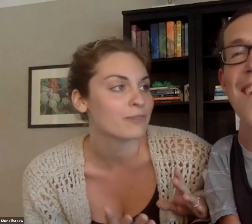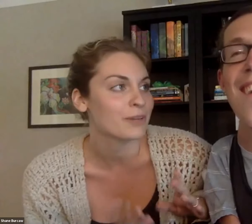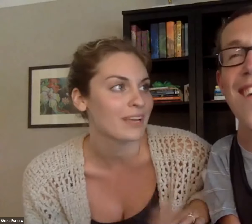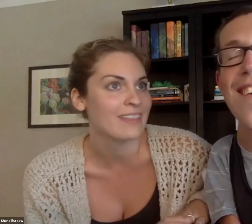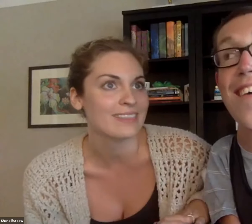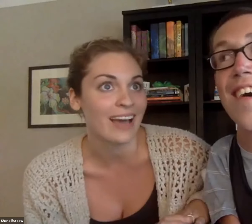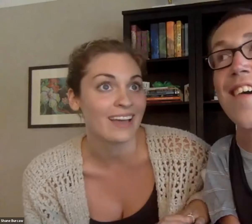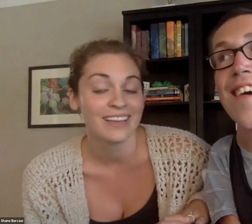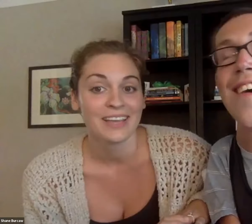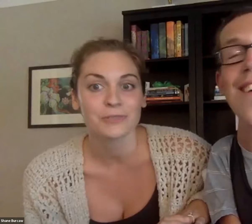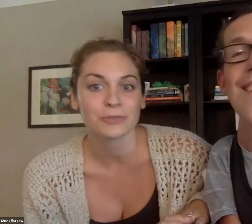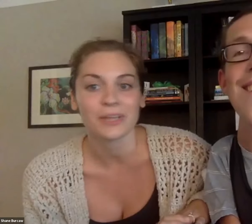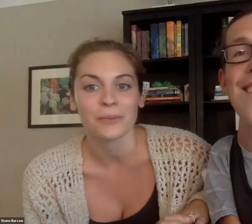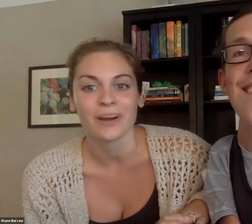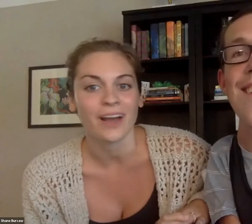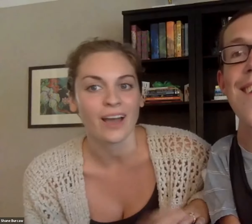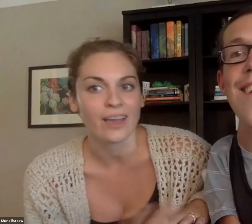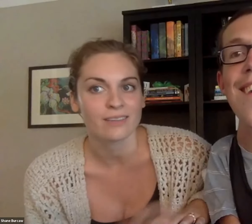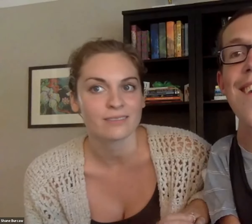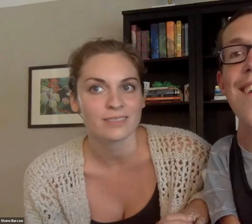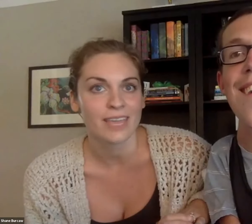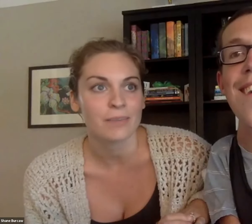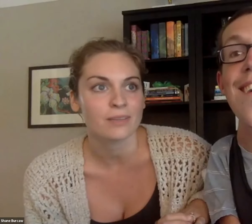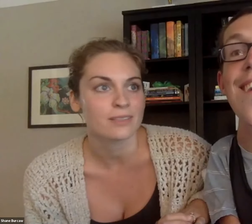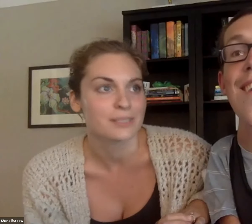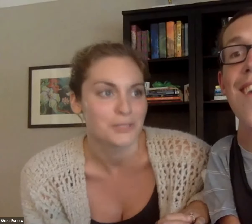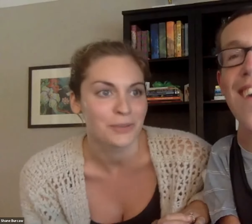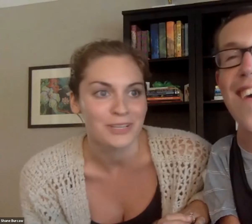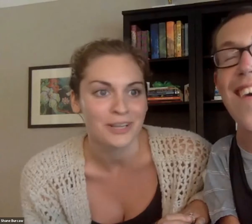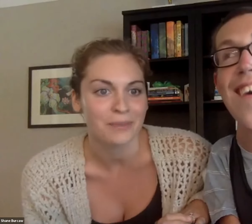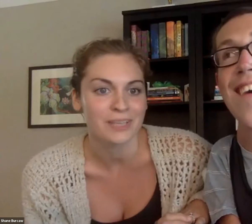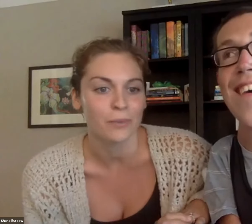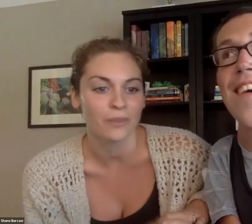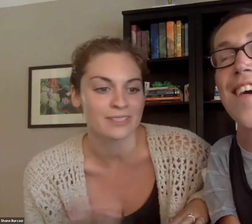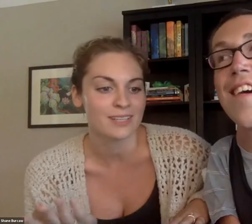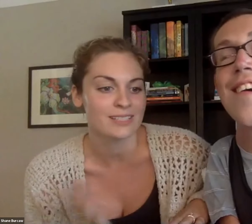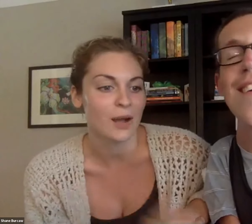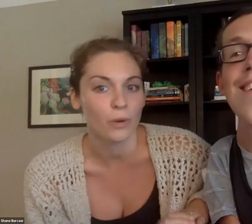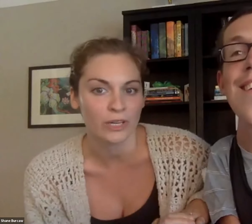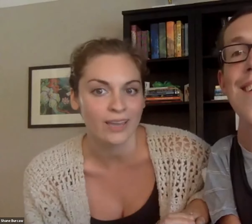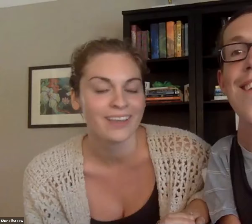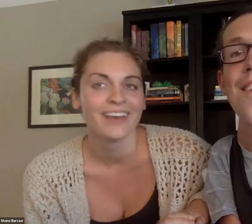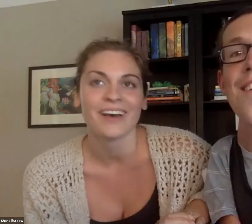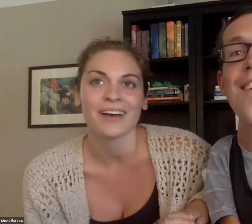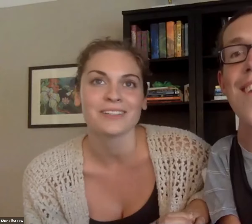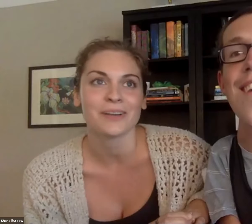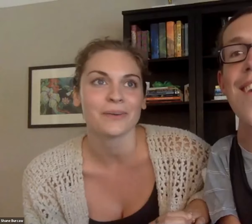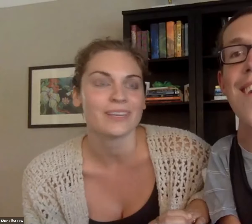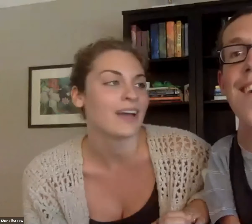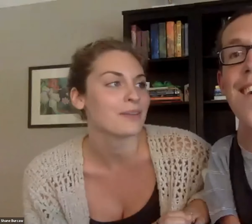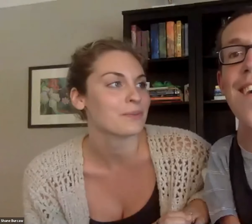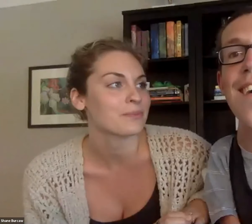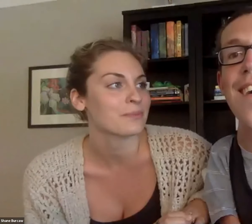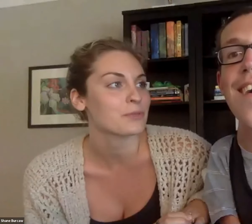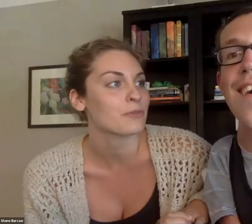good enough. You know, like, I think that is really like where I came into the situation. I was like, well, it's not working. Uh, so